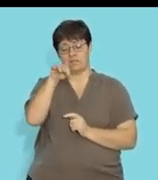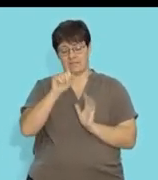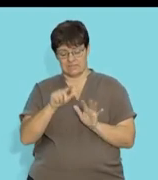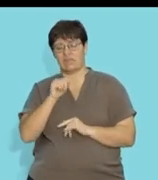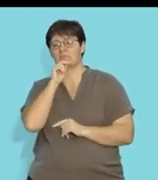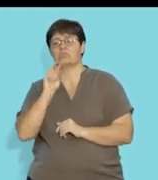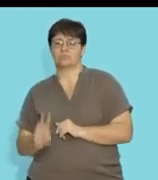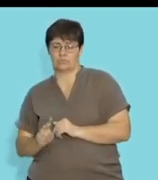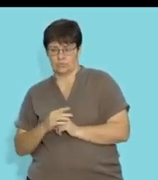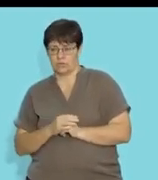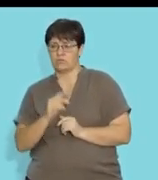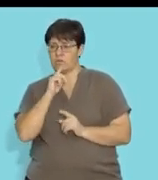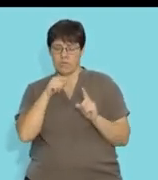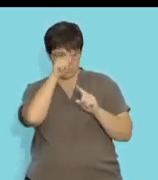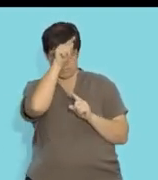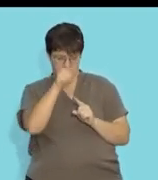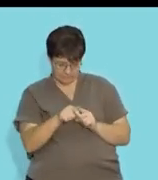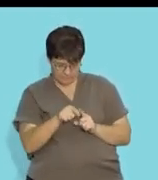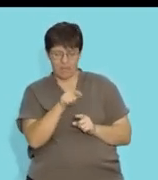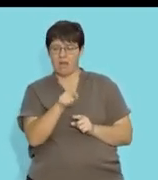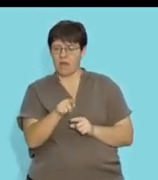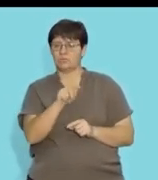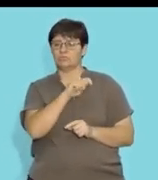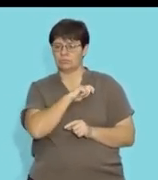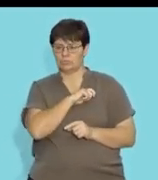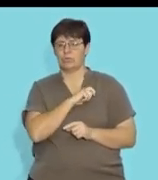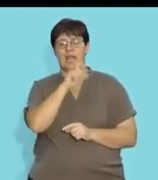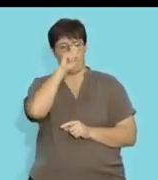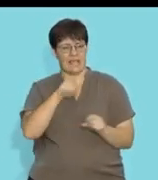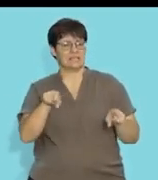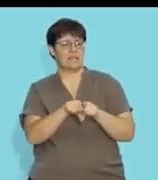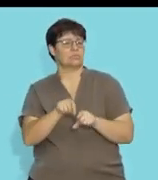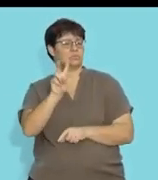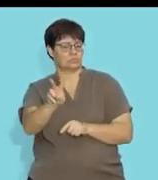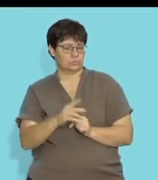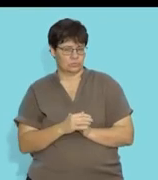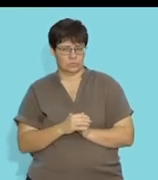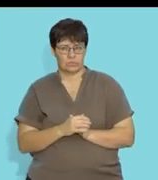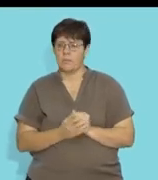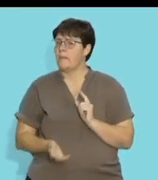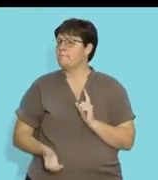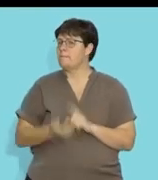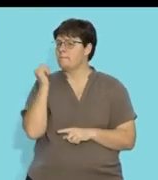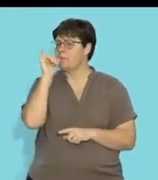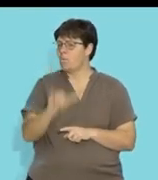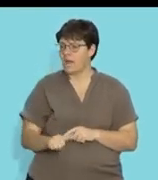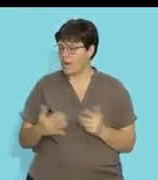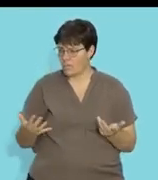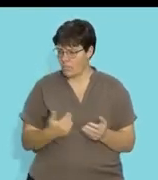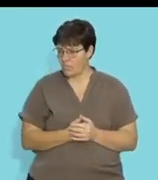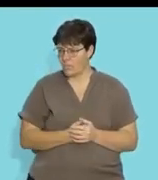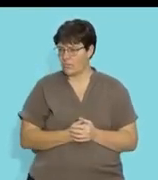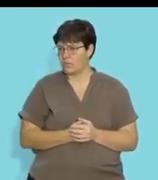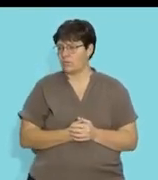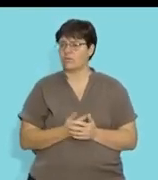different color. So you can see the point of intersection is actually at x equal to 2. How did I get the y?